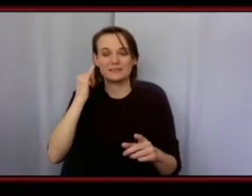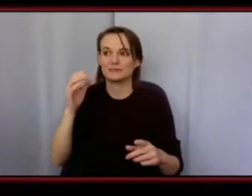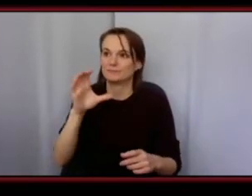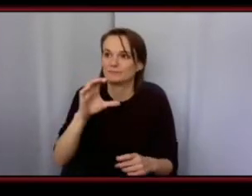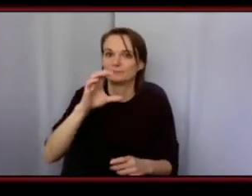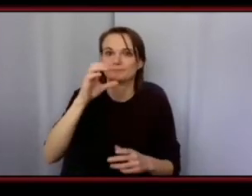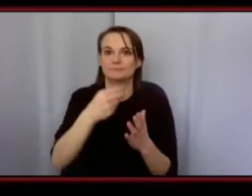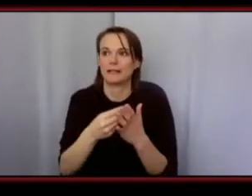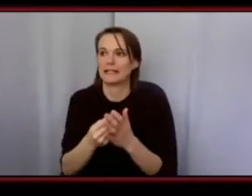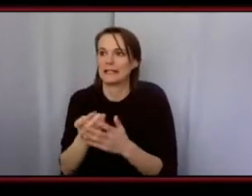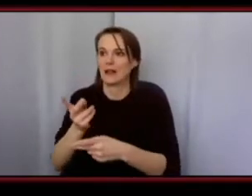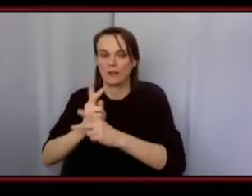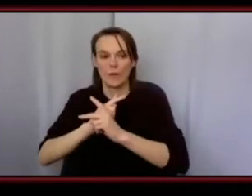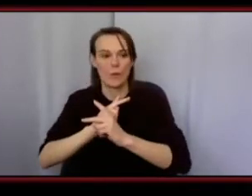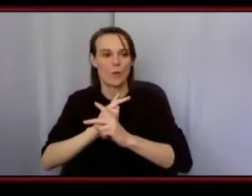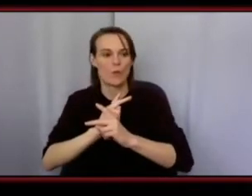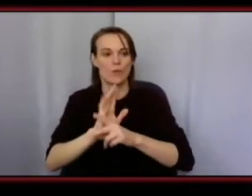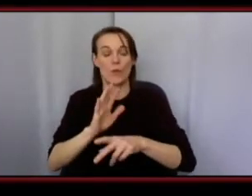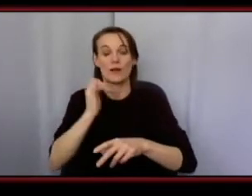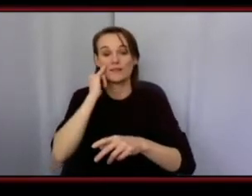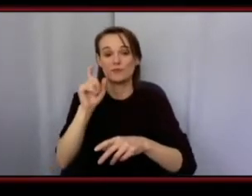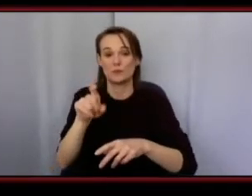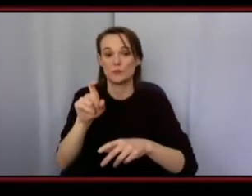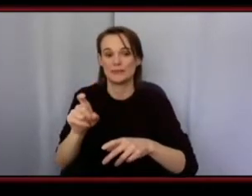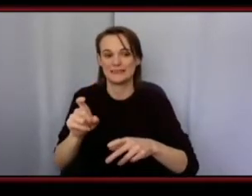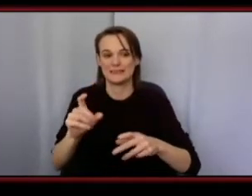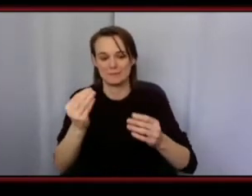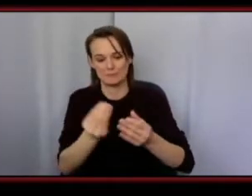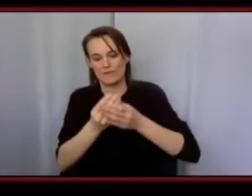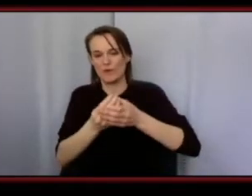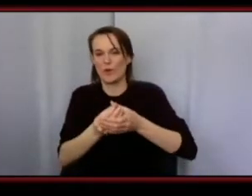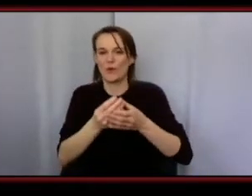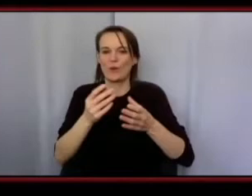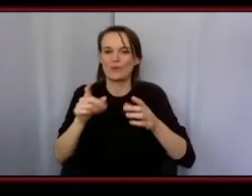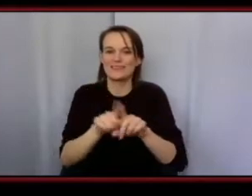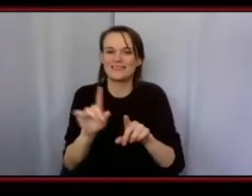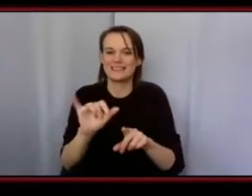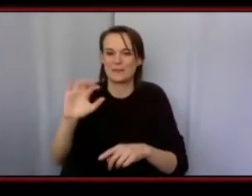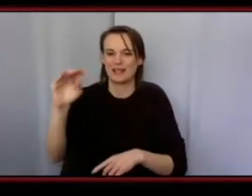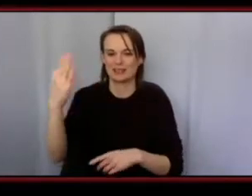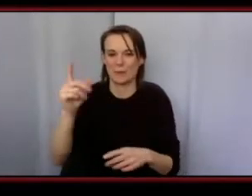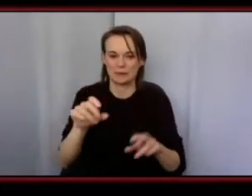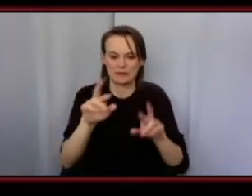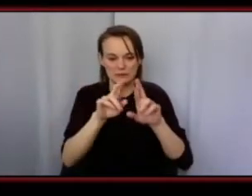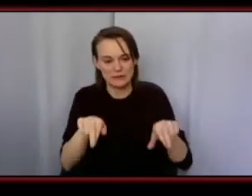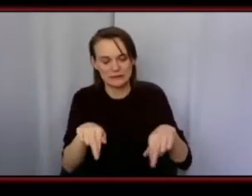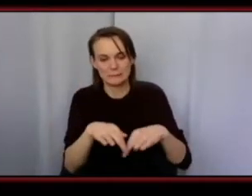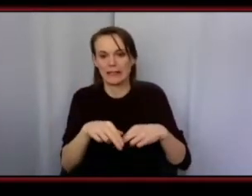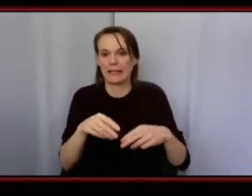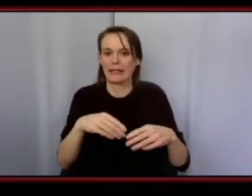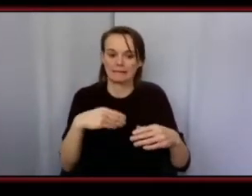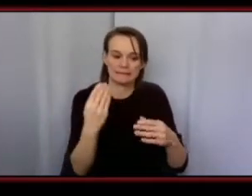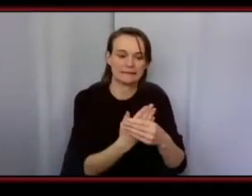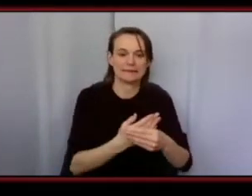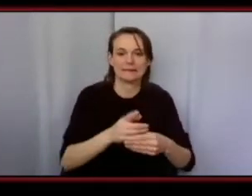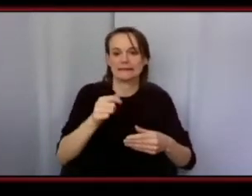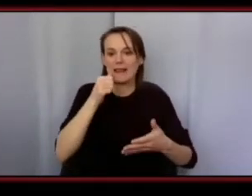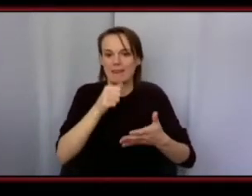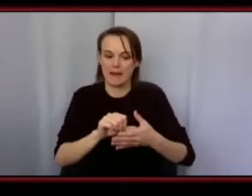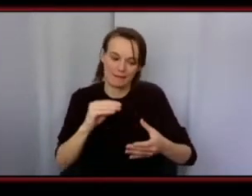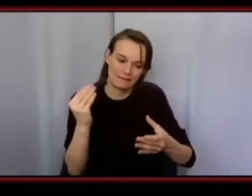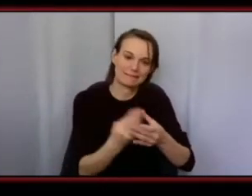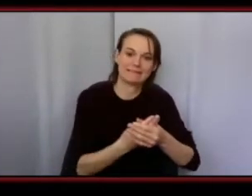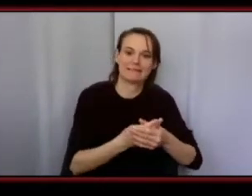loan or get together the portfolio basically it's kind of like applying for a job you need a resume you need cover letter you need to sell